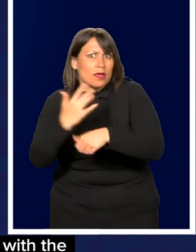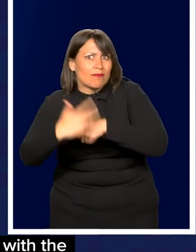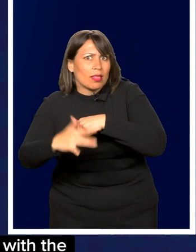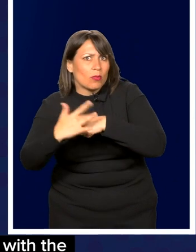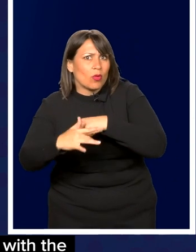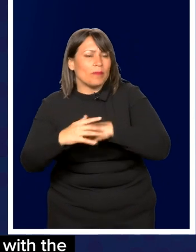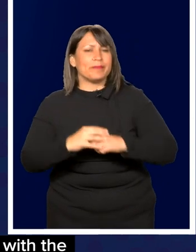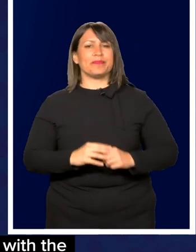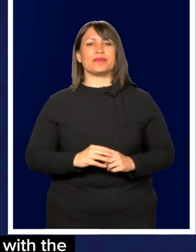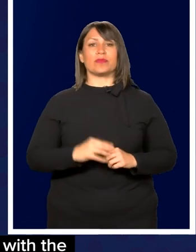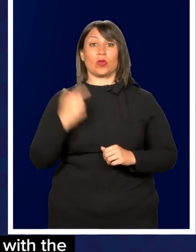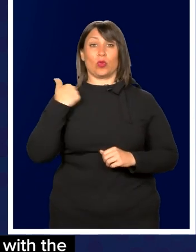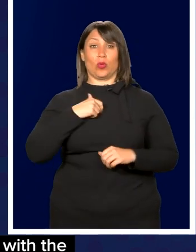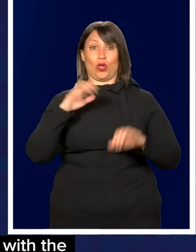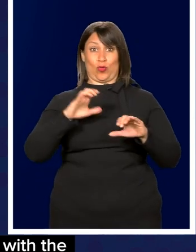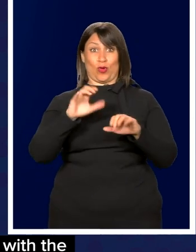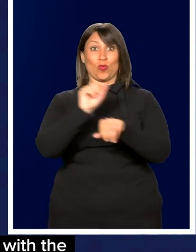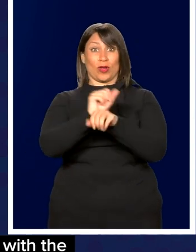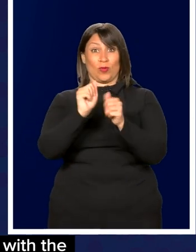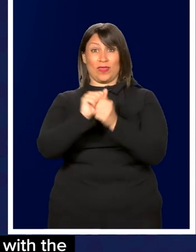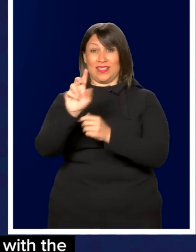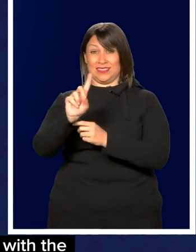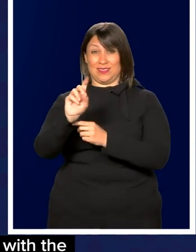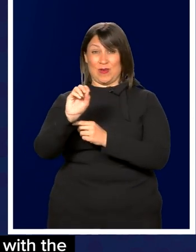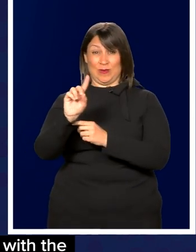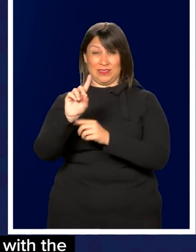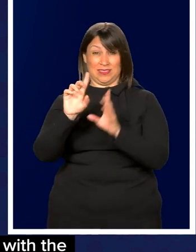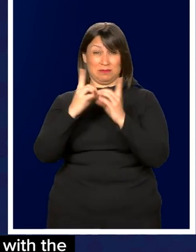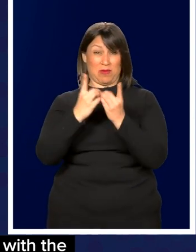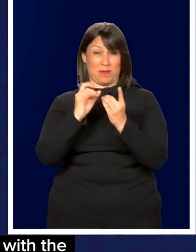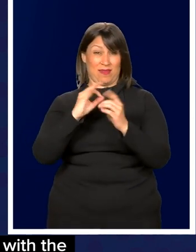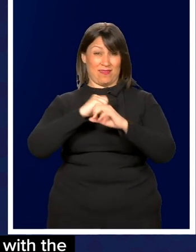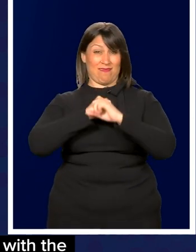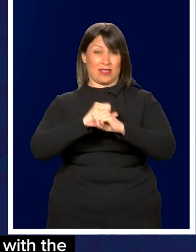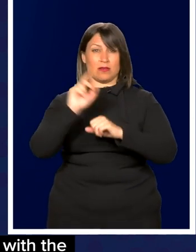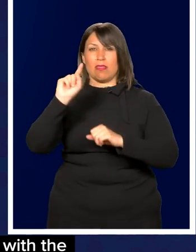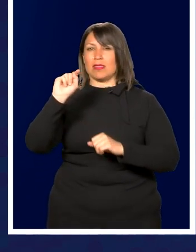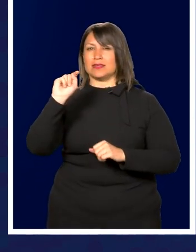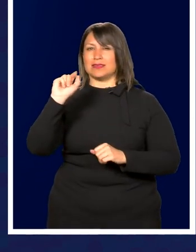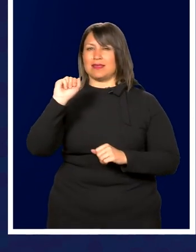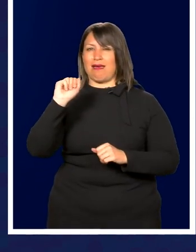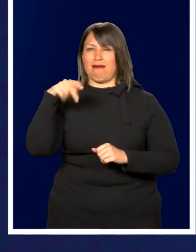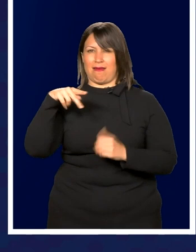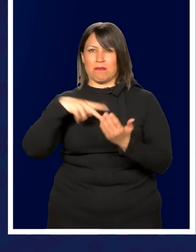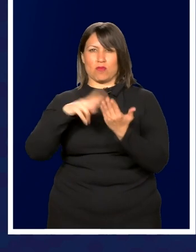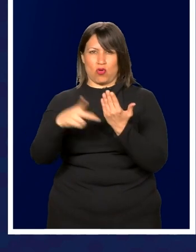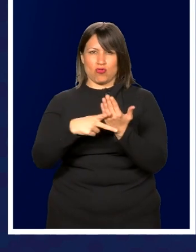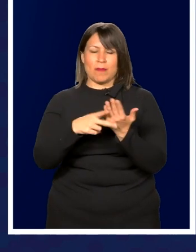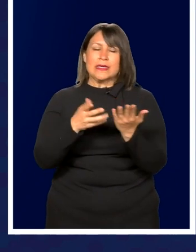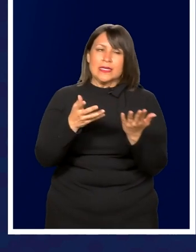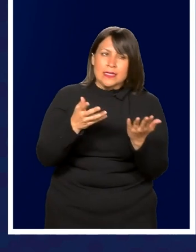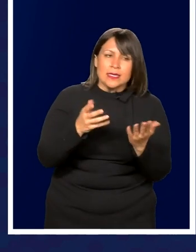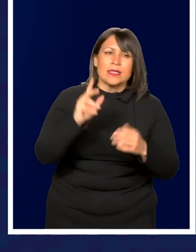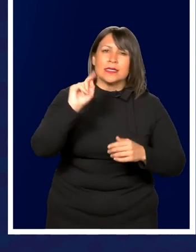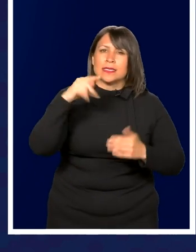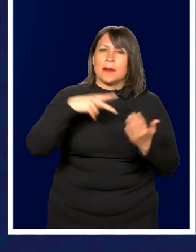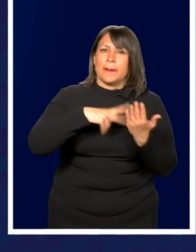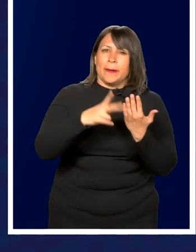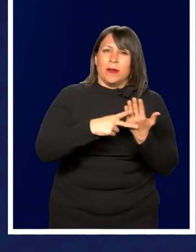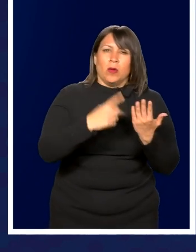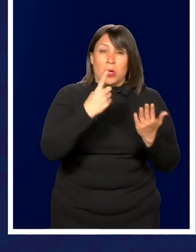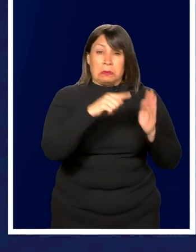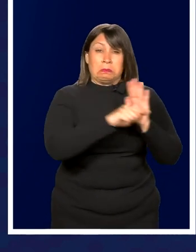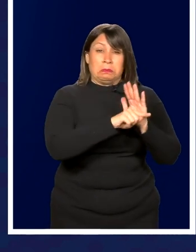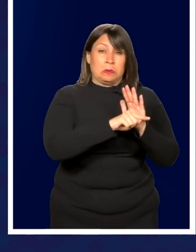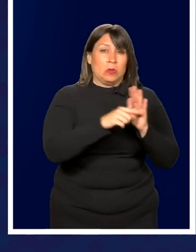So what we're doing with that is we're working with the Department of Defense on the TAP program. Now, the TAP program, the